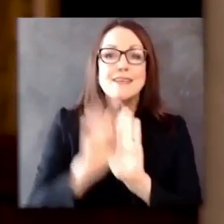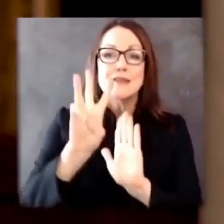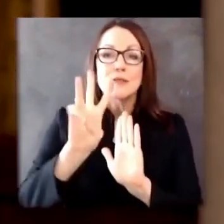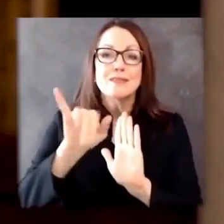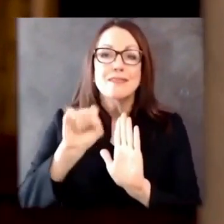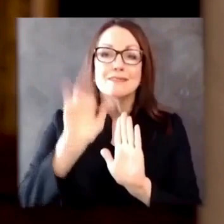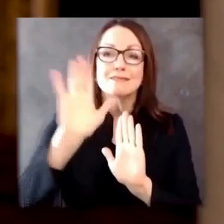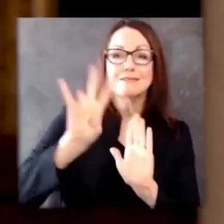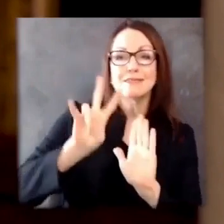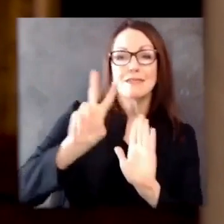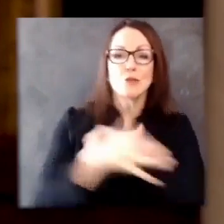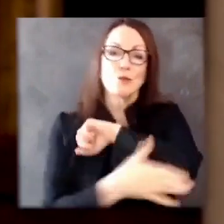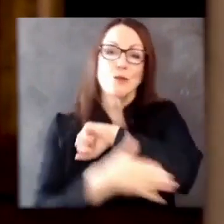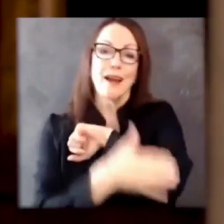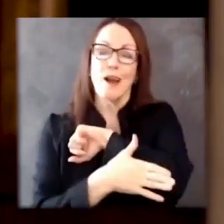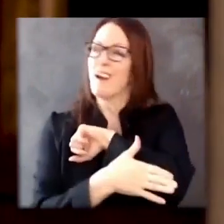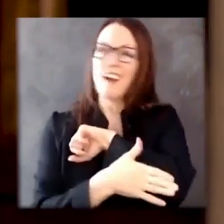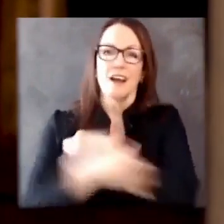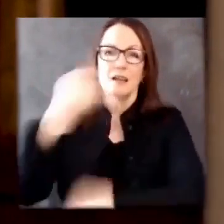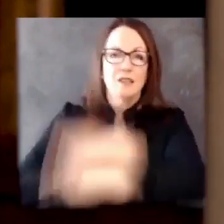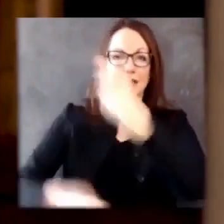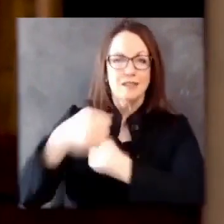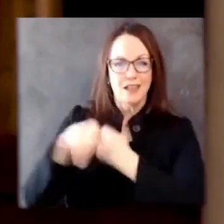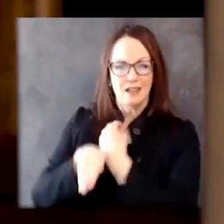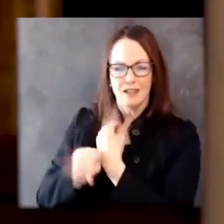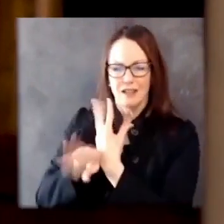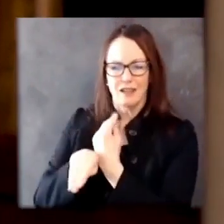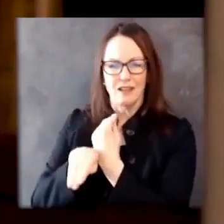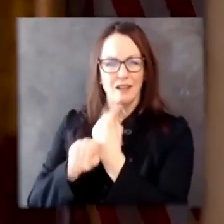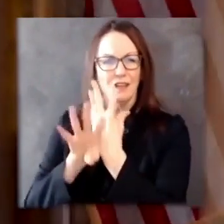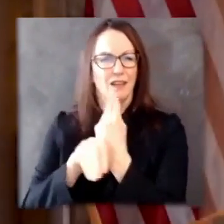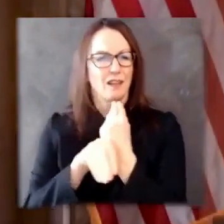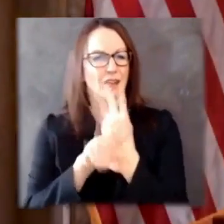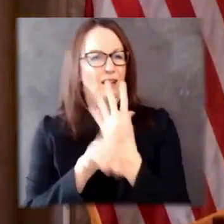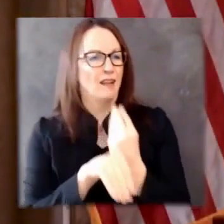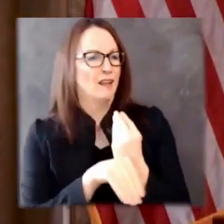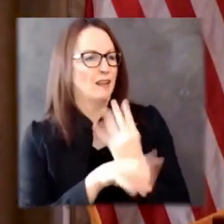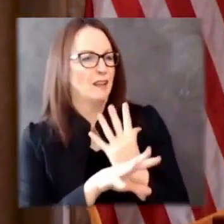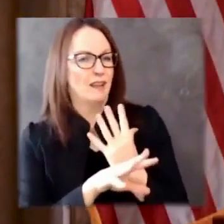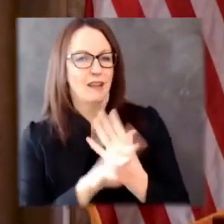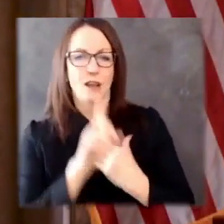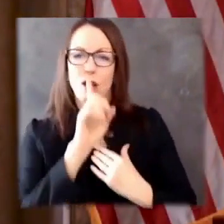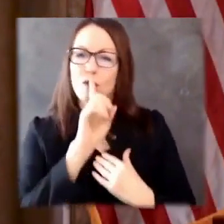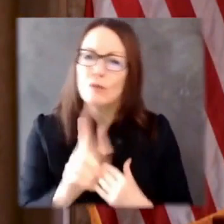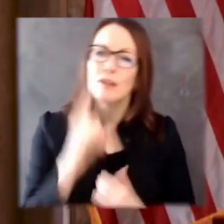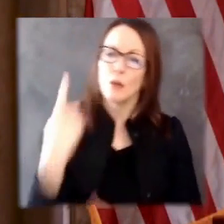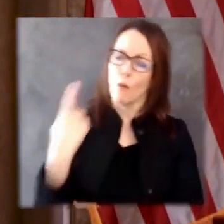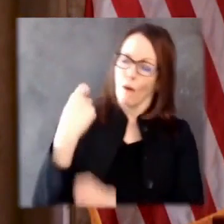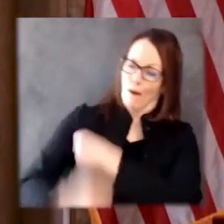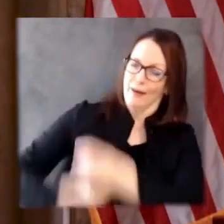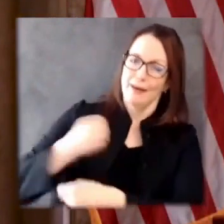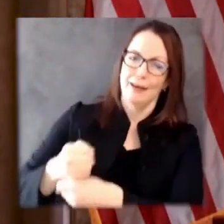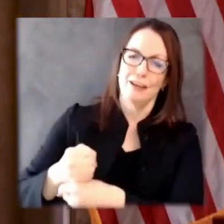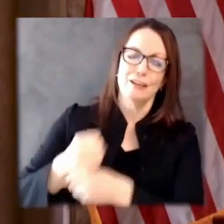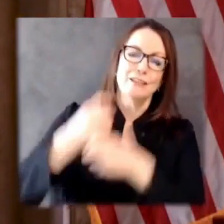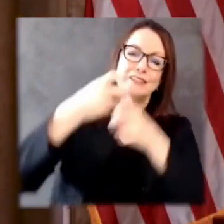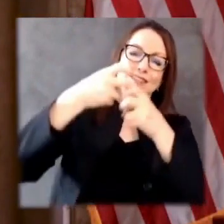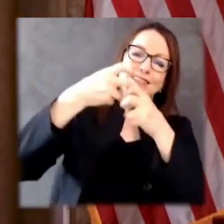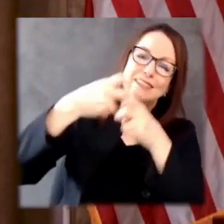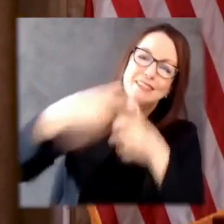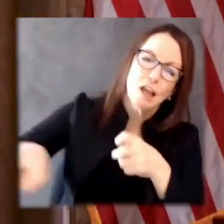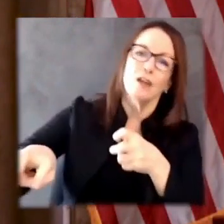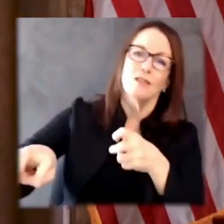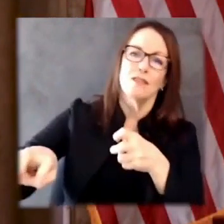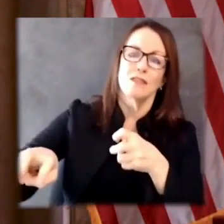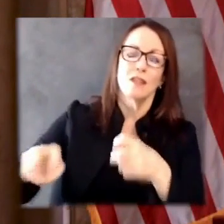visiting each other virtually and learning to use a thing called Zoom, Zoom, if someone had said then that in a year's